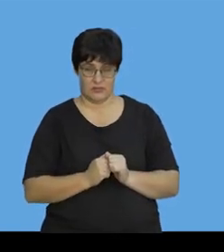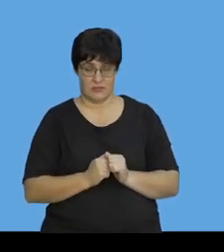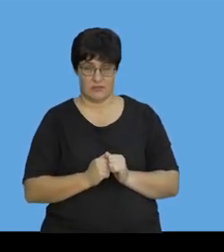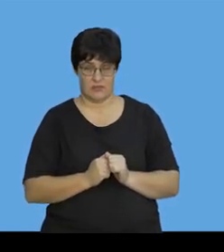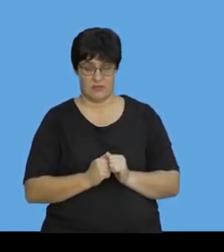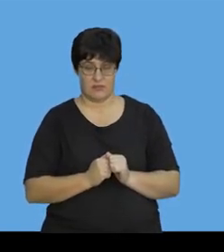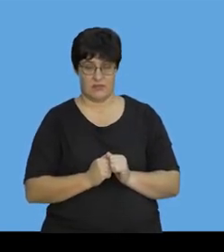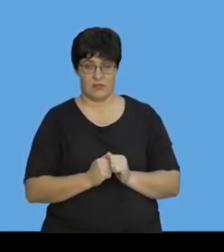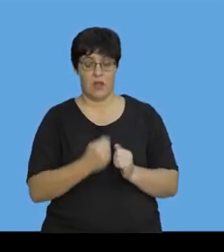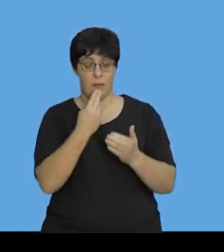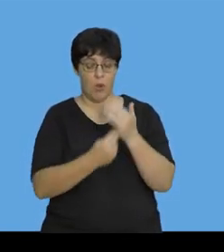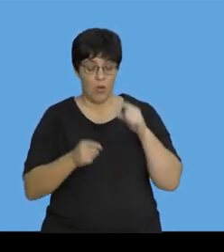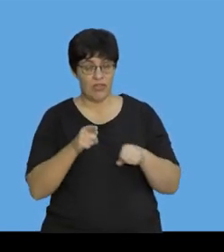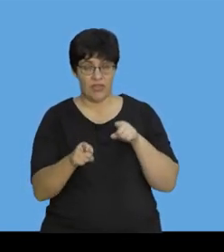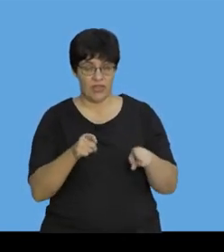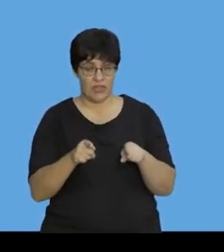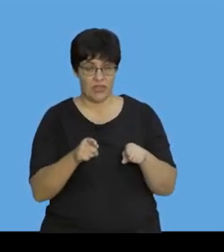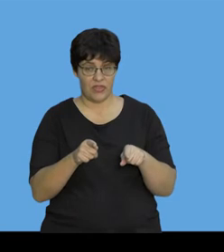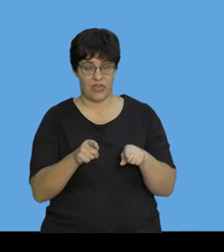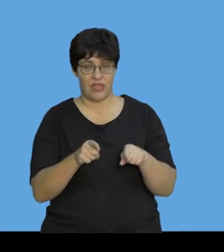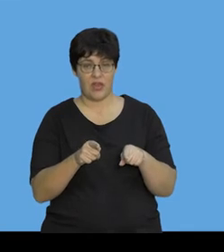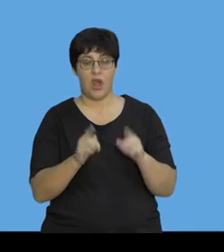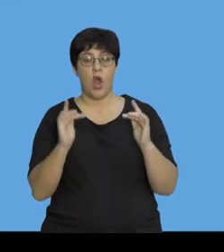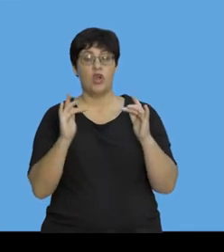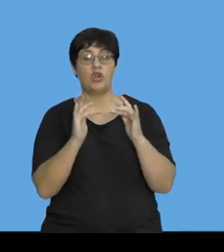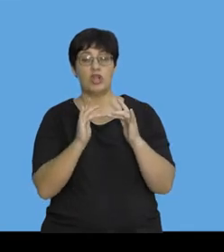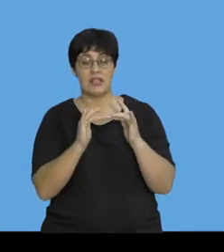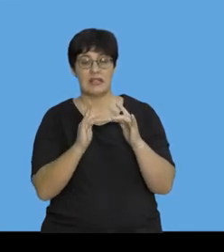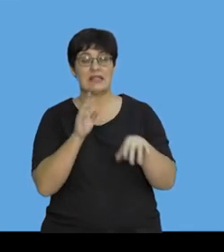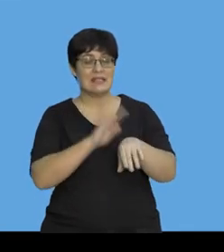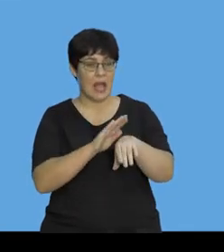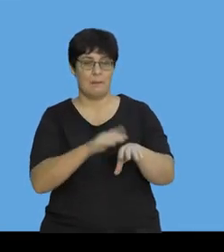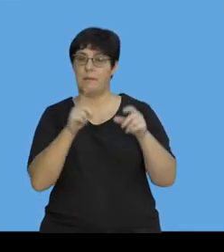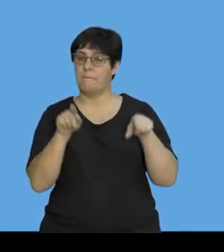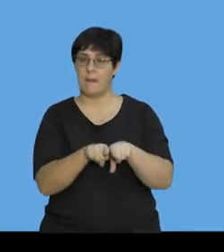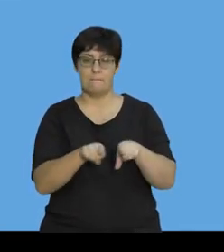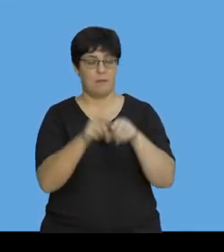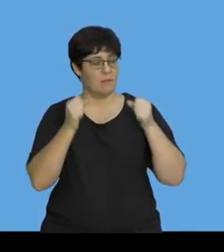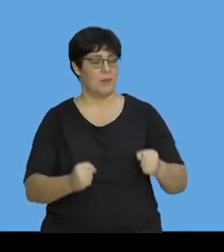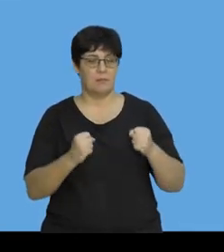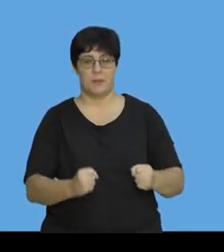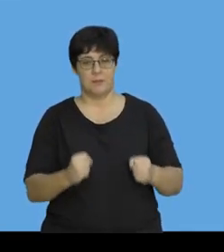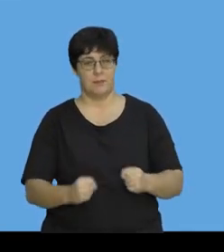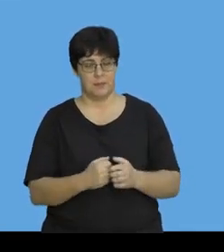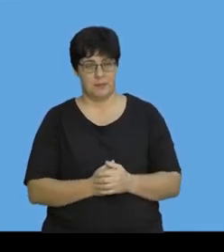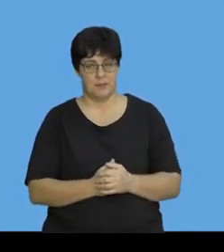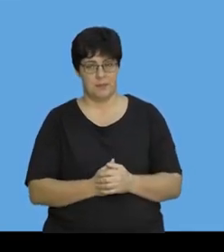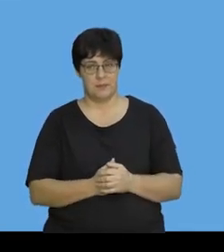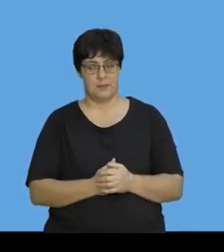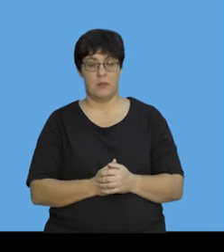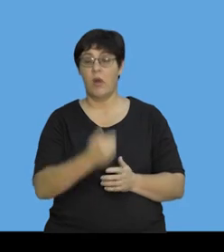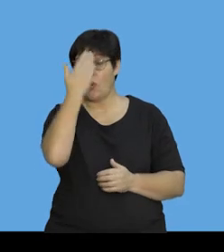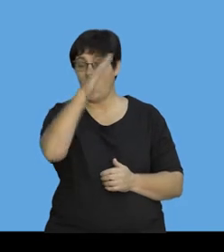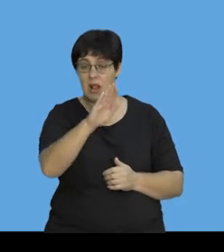Okay. They are both in contact for the same amount of time. Okay.